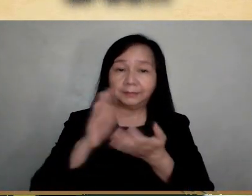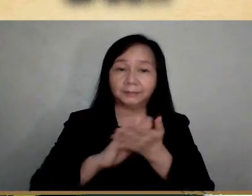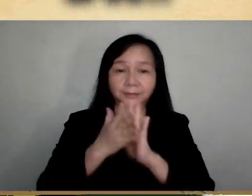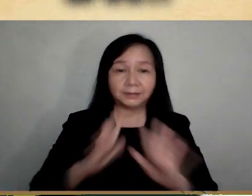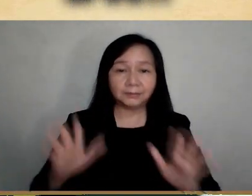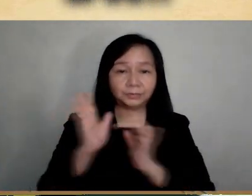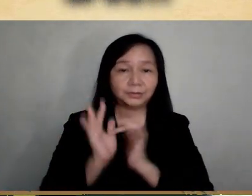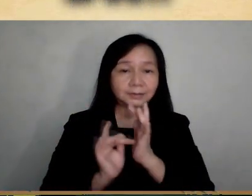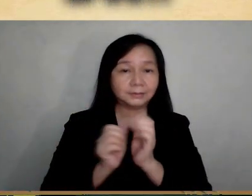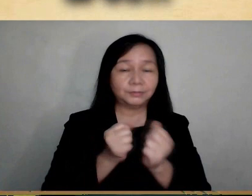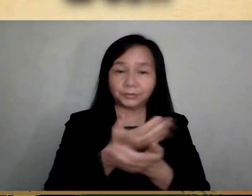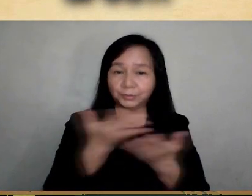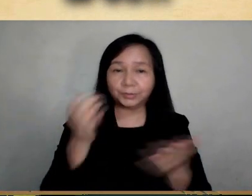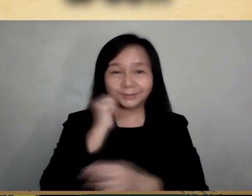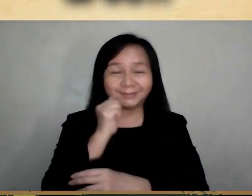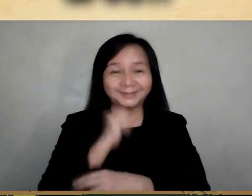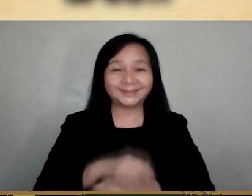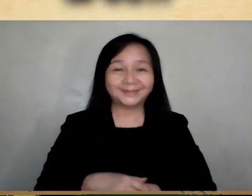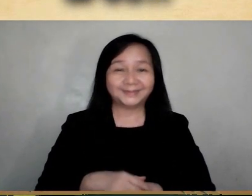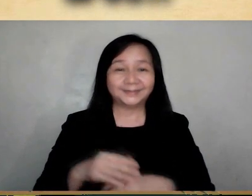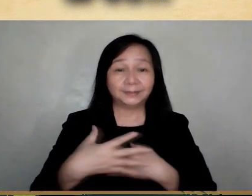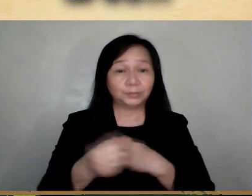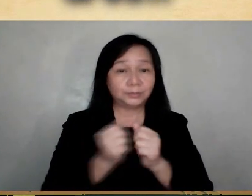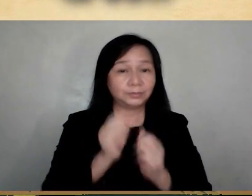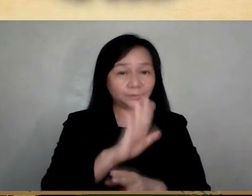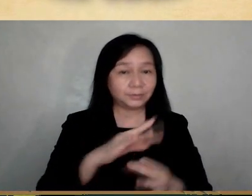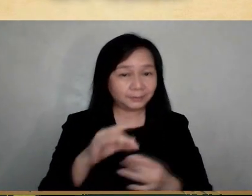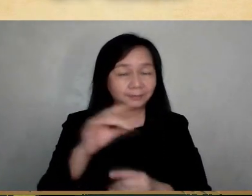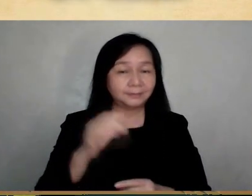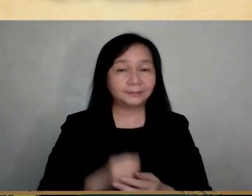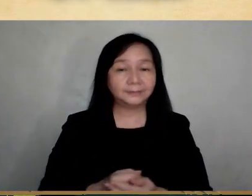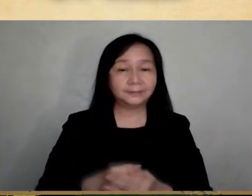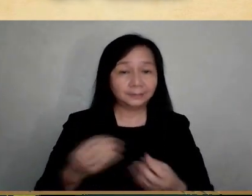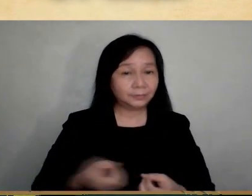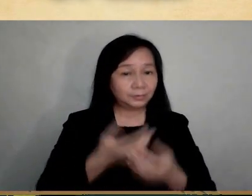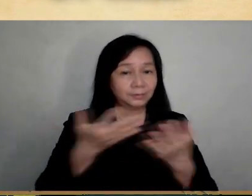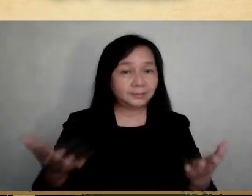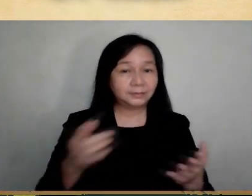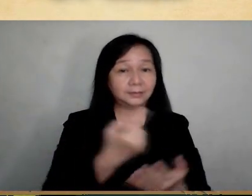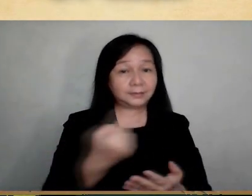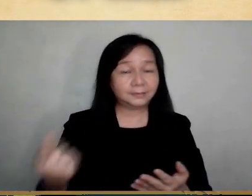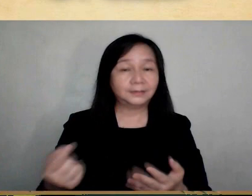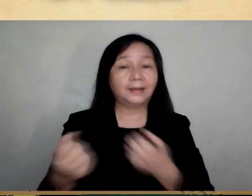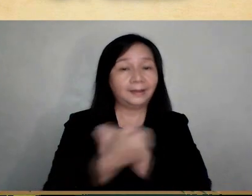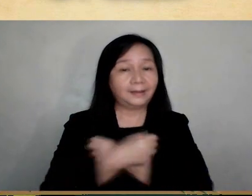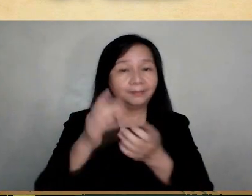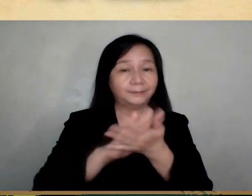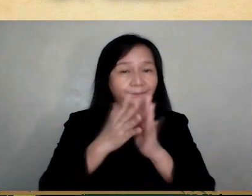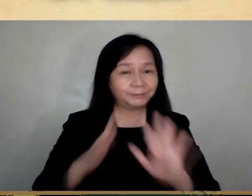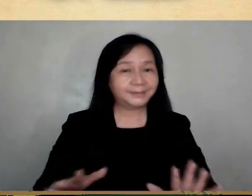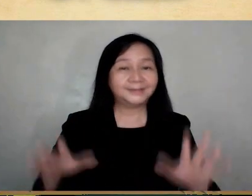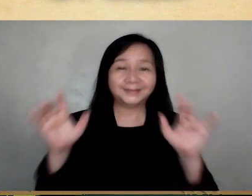The love and peace of Jesus be with you always. And with your spirit. Let us offer each other the sign of love and peace.